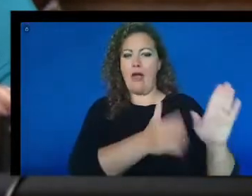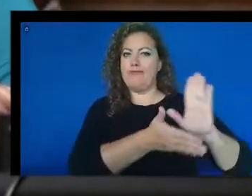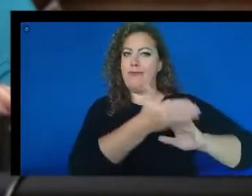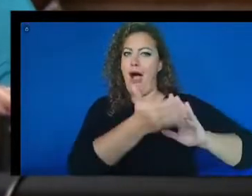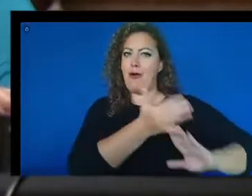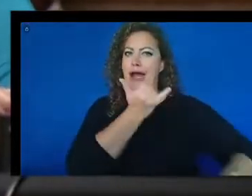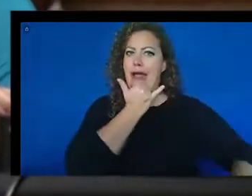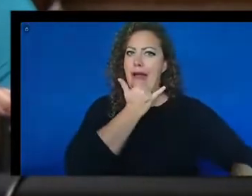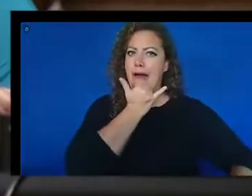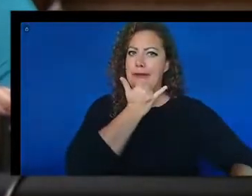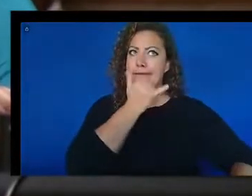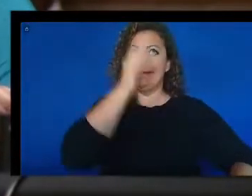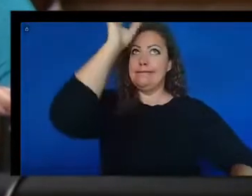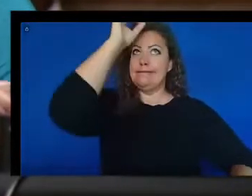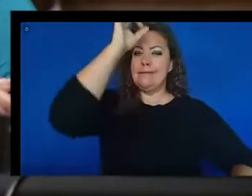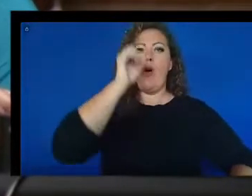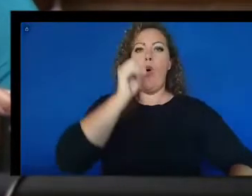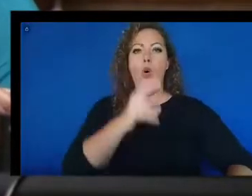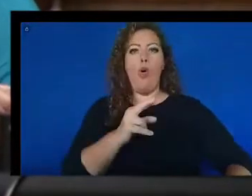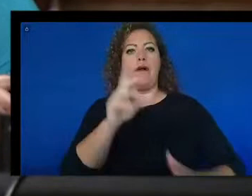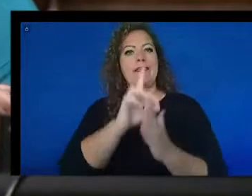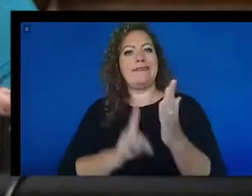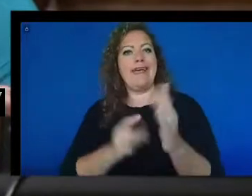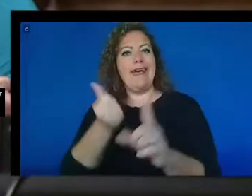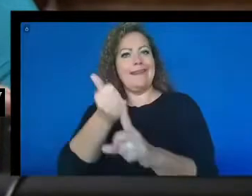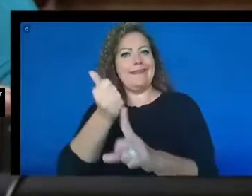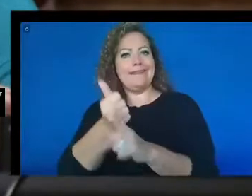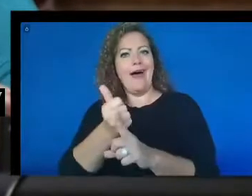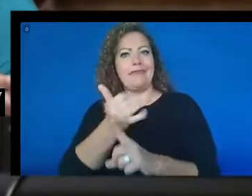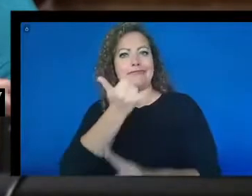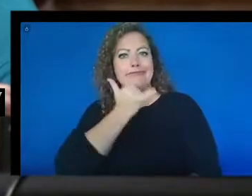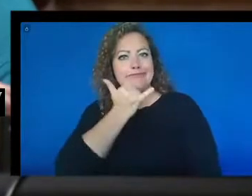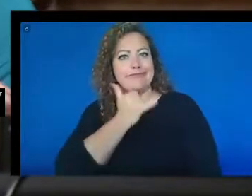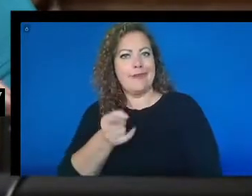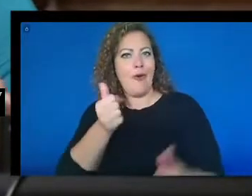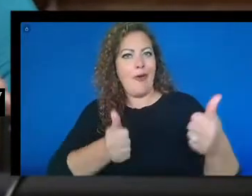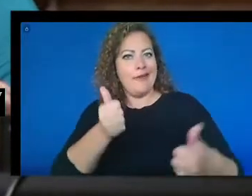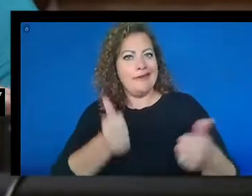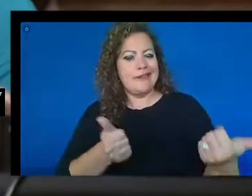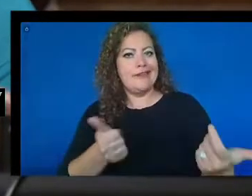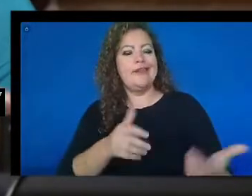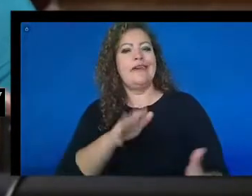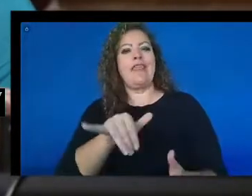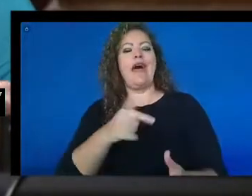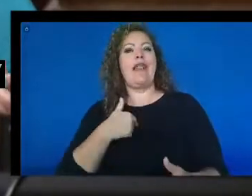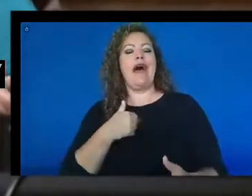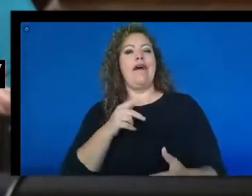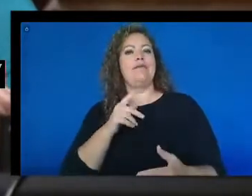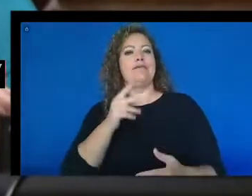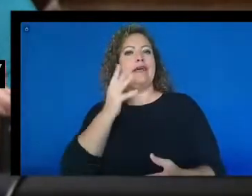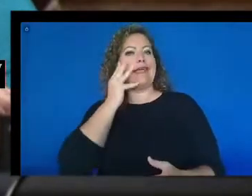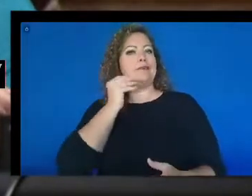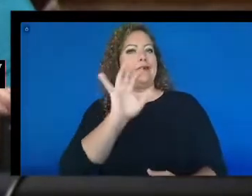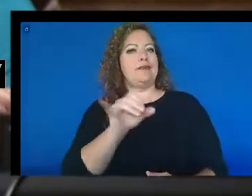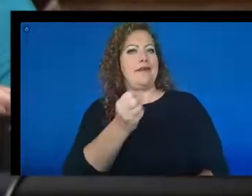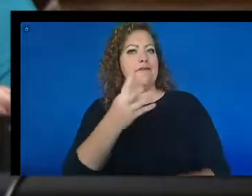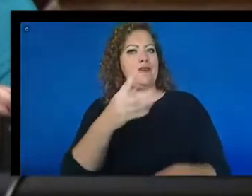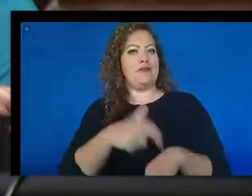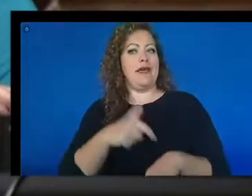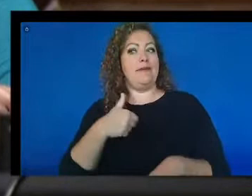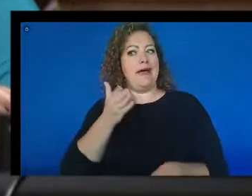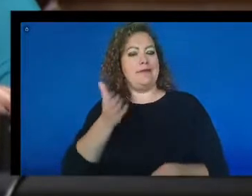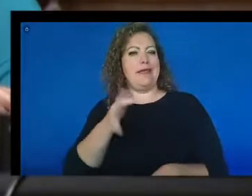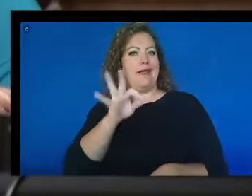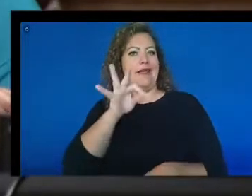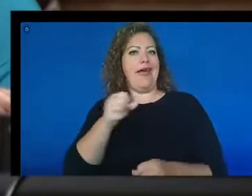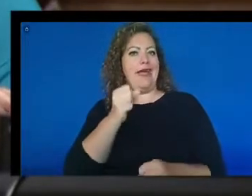literally in the design of the website? So that I've encountered that a few times over the years. I've been there nine years, and I would